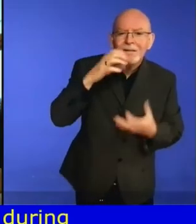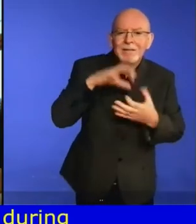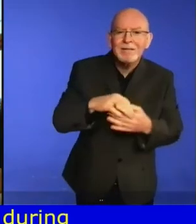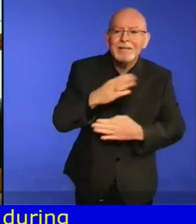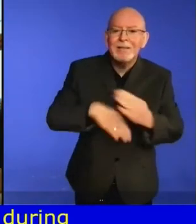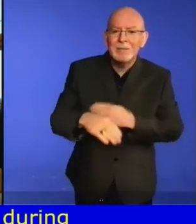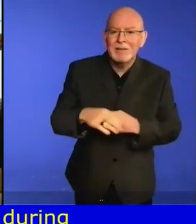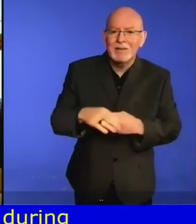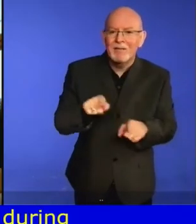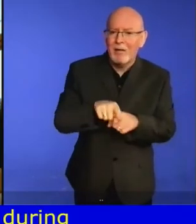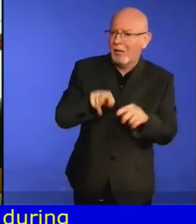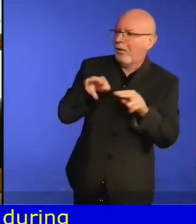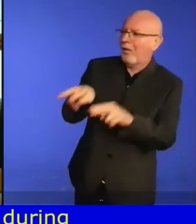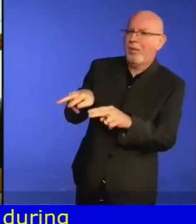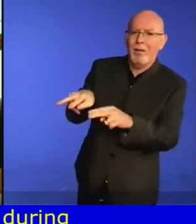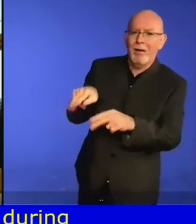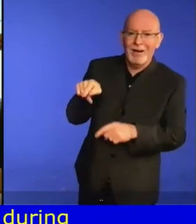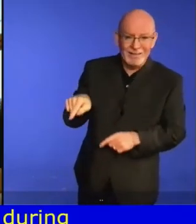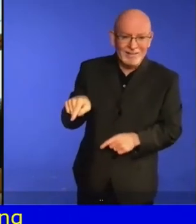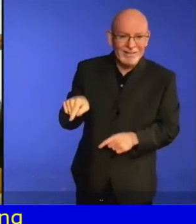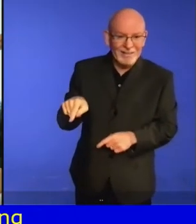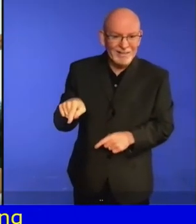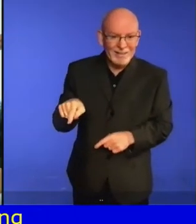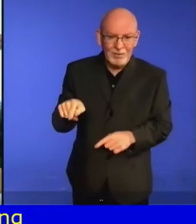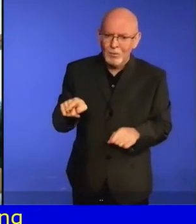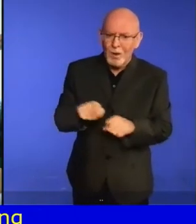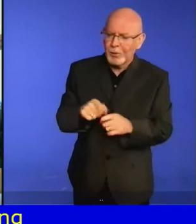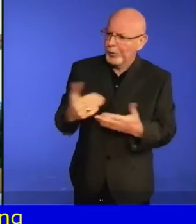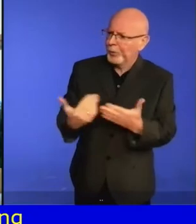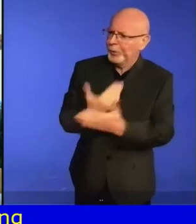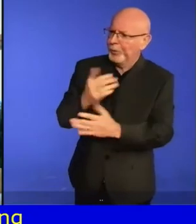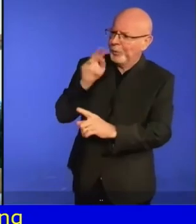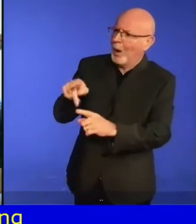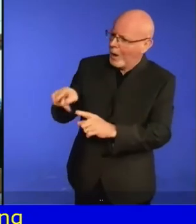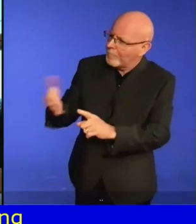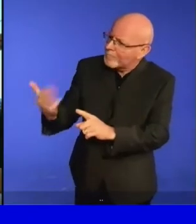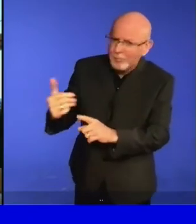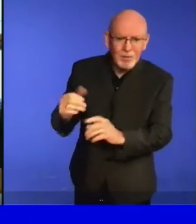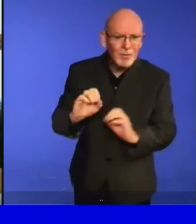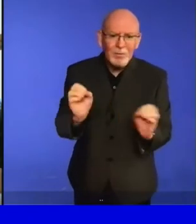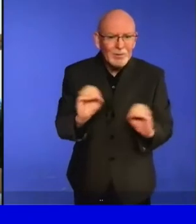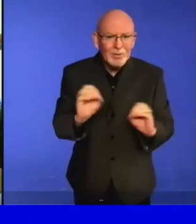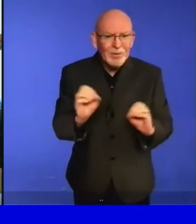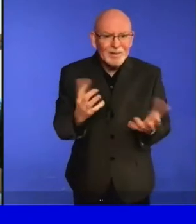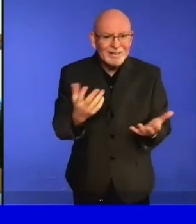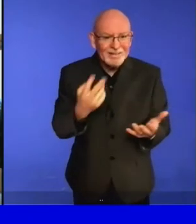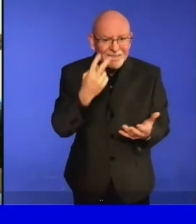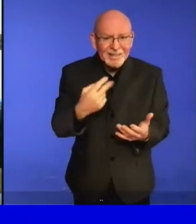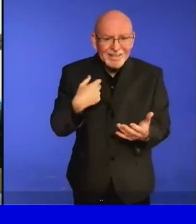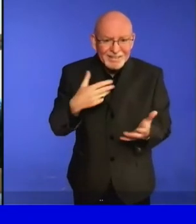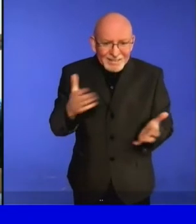community needs to find better ways of giving reality to the framings of disability in the